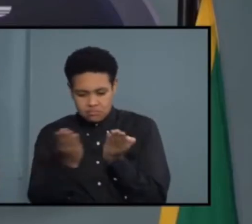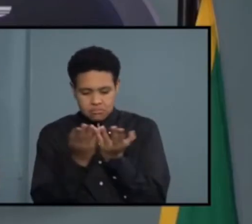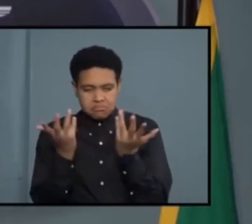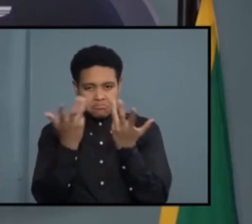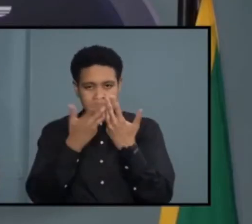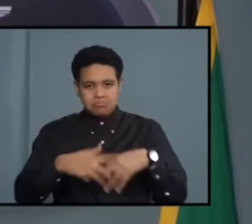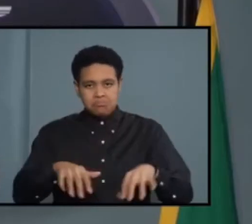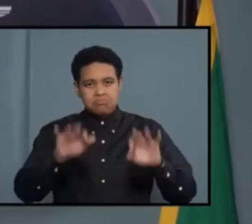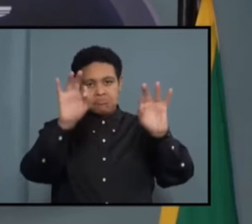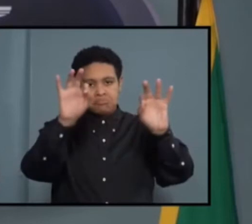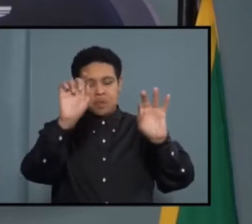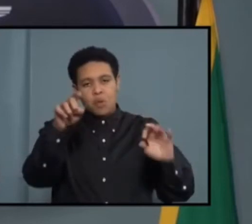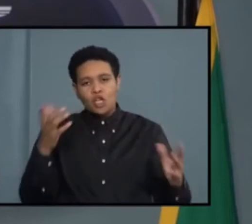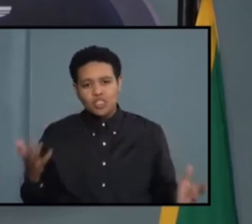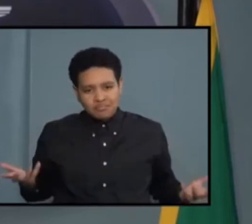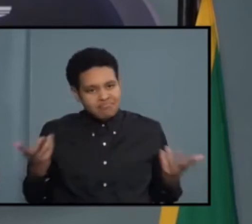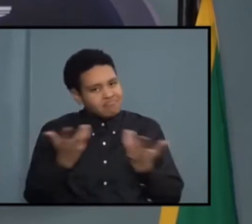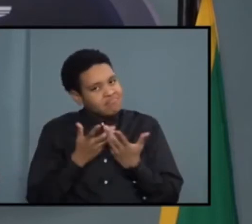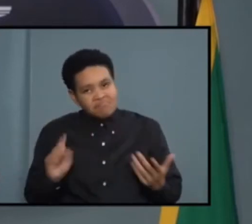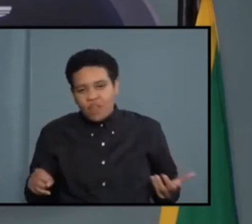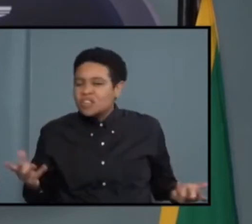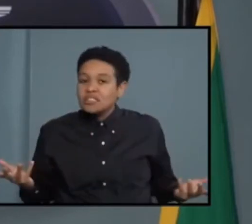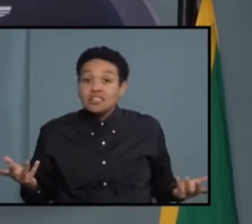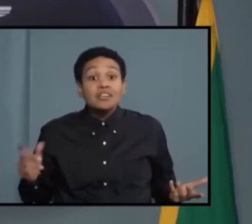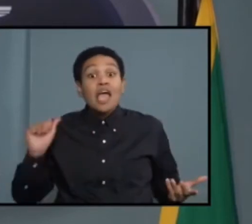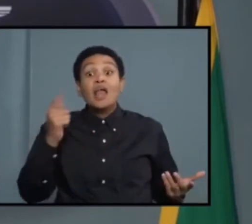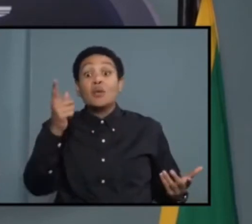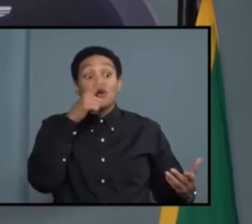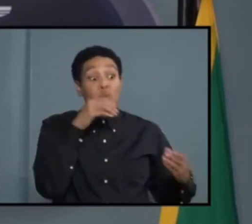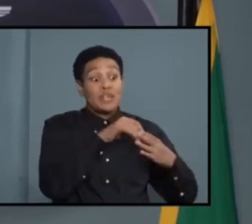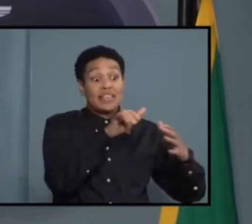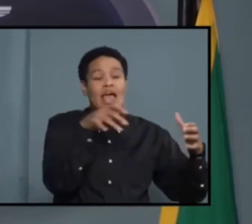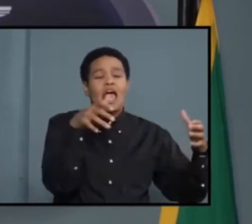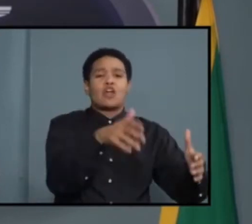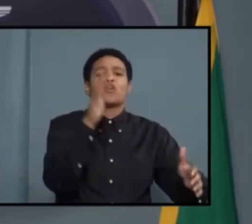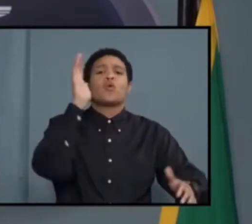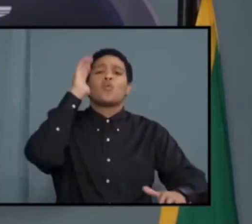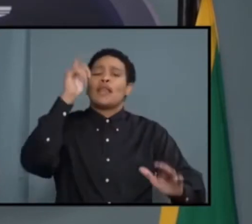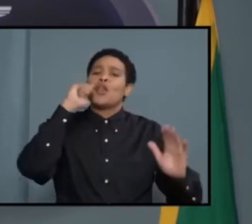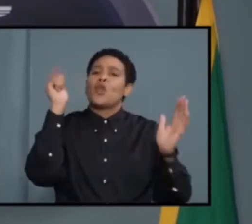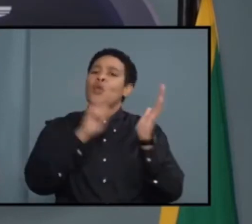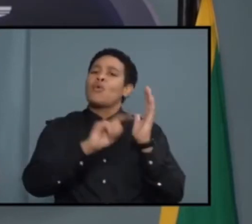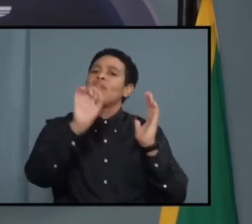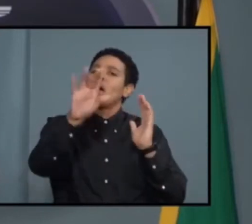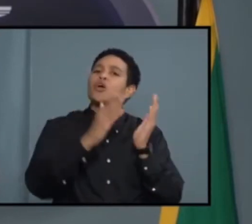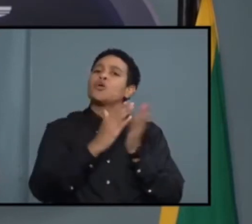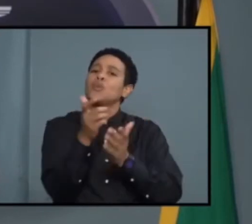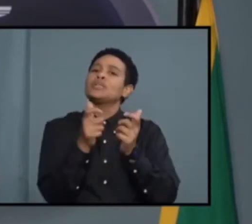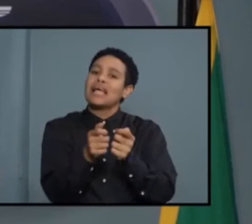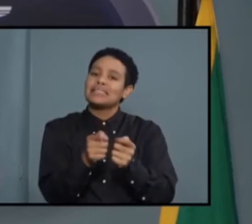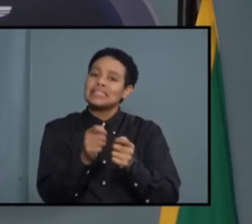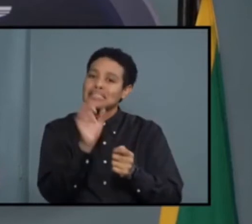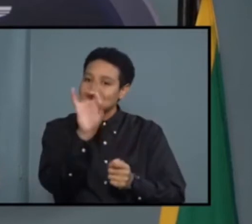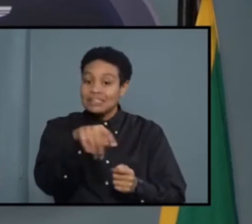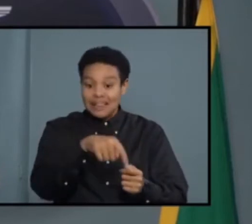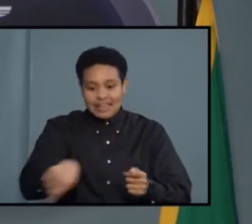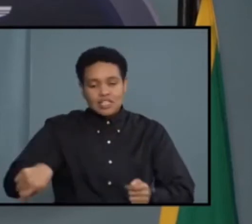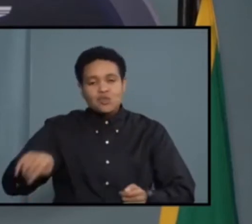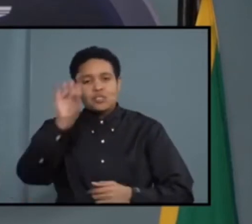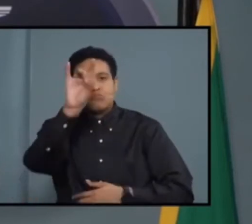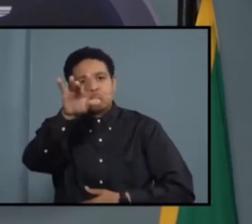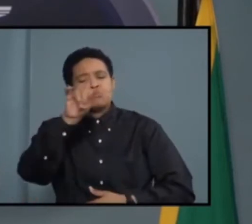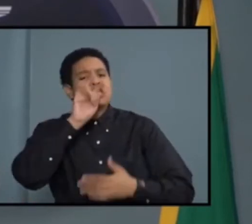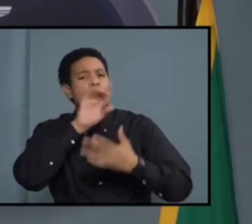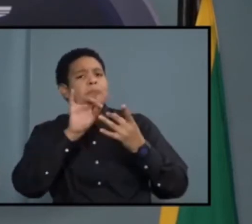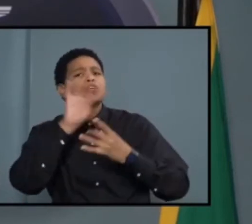anyone in that category will be notified by text message this week. And a message will say that the